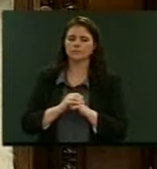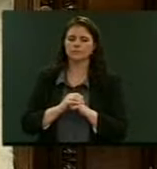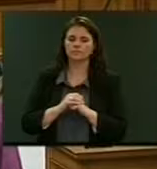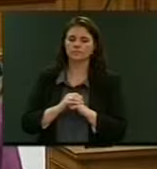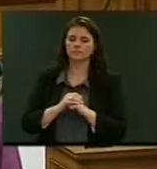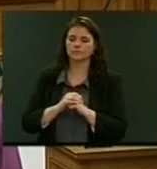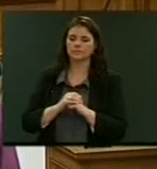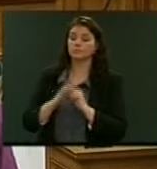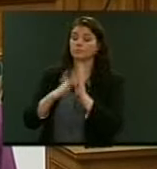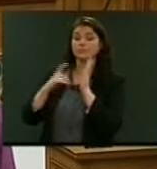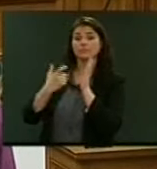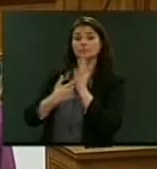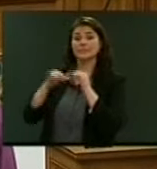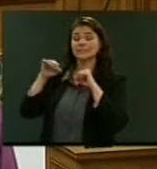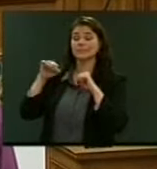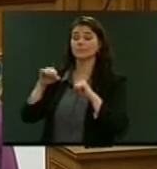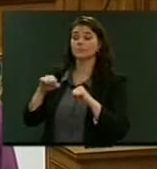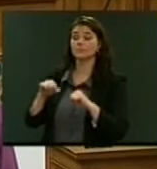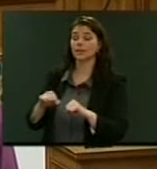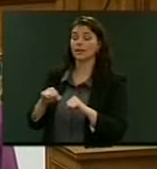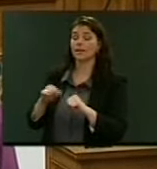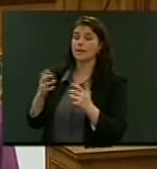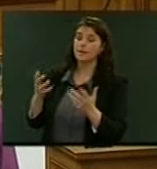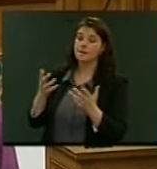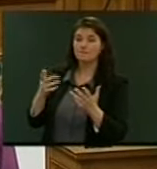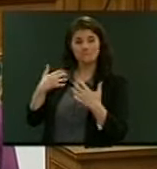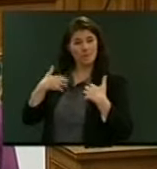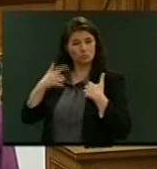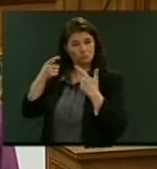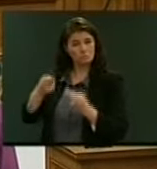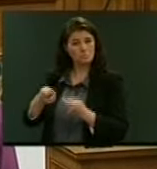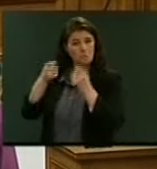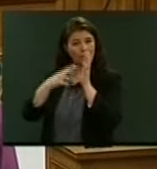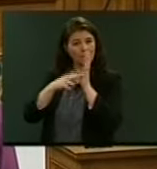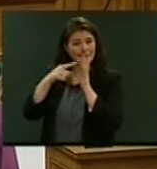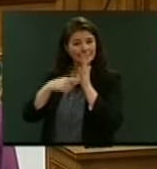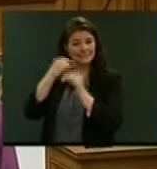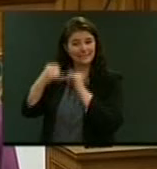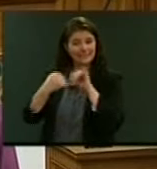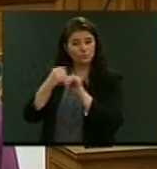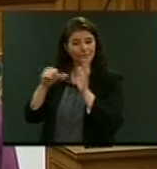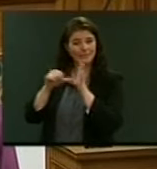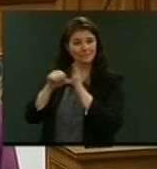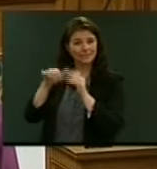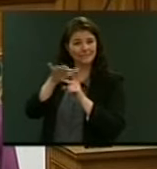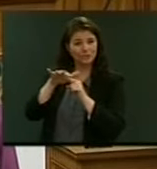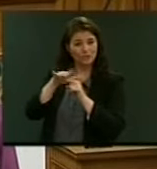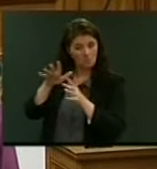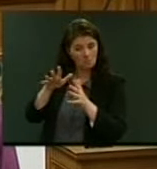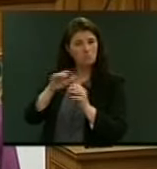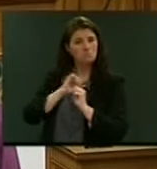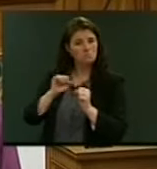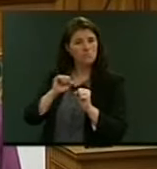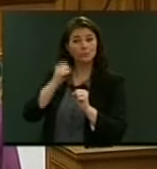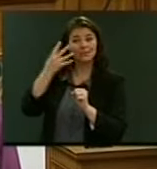Mr Speaker, on the interests of the Member raises the net international investment position, I think four years ago